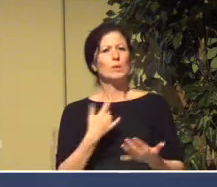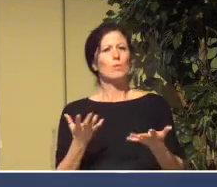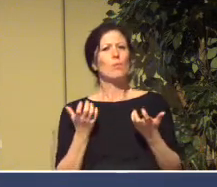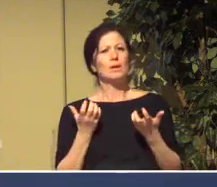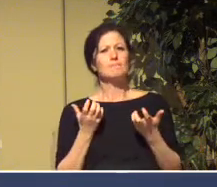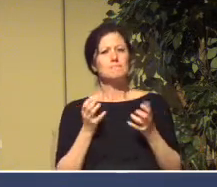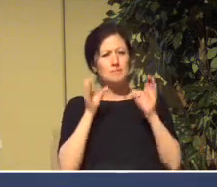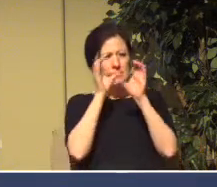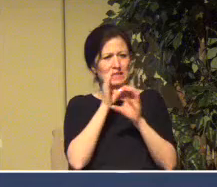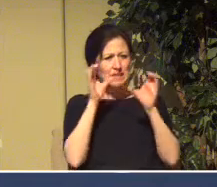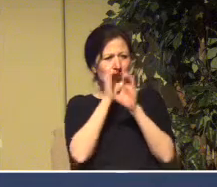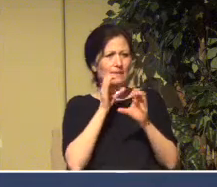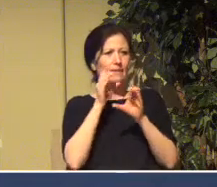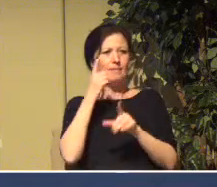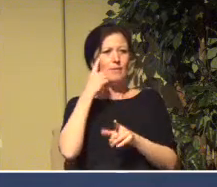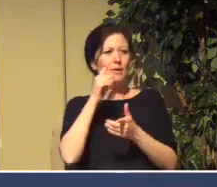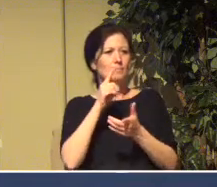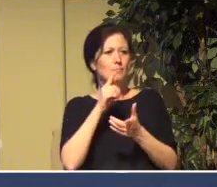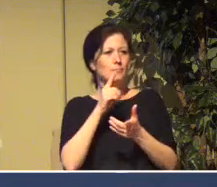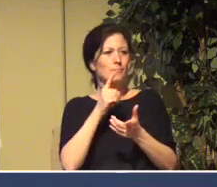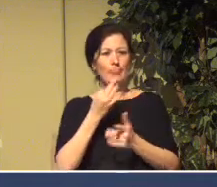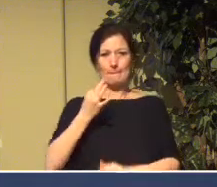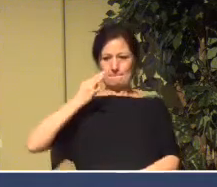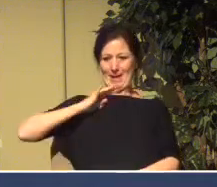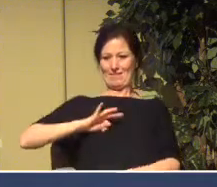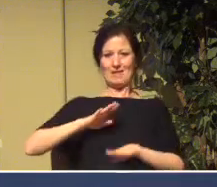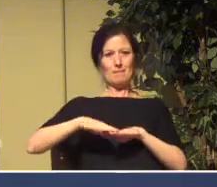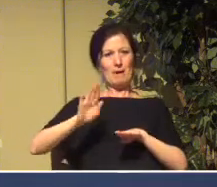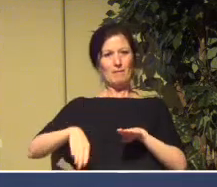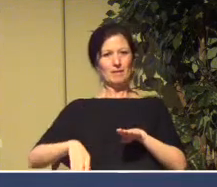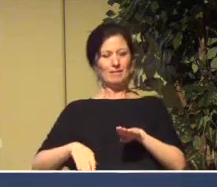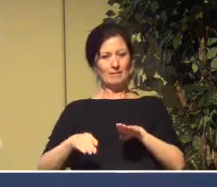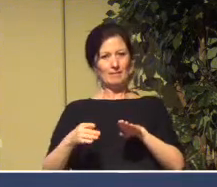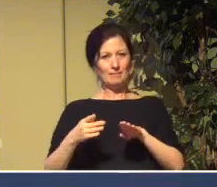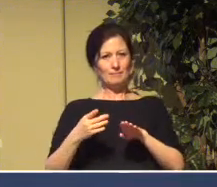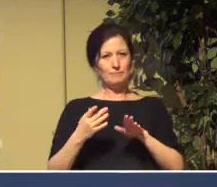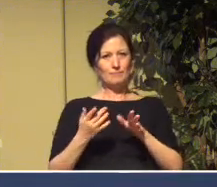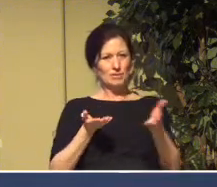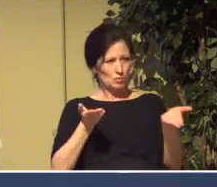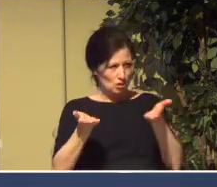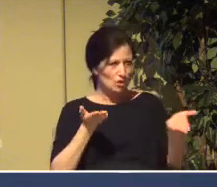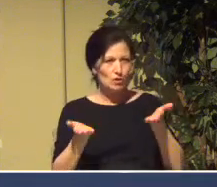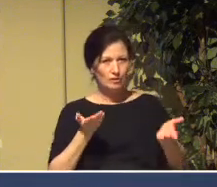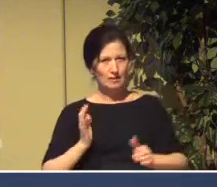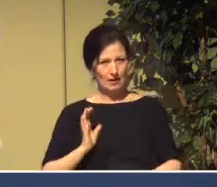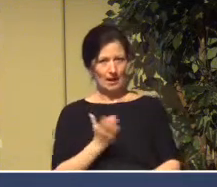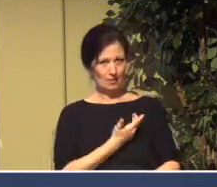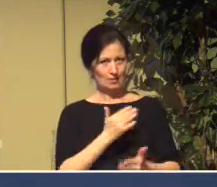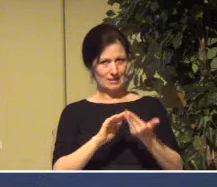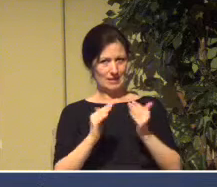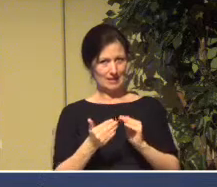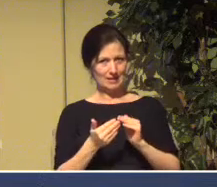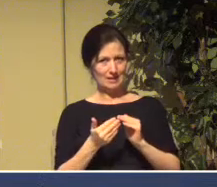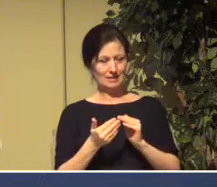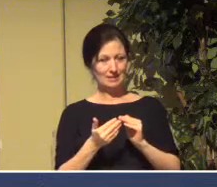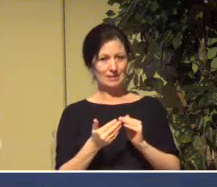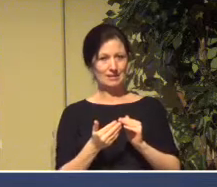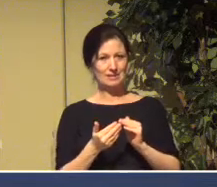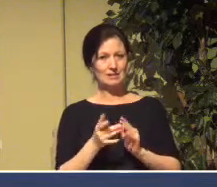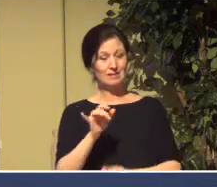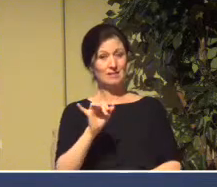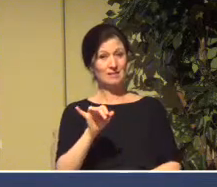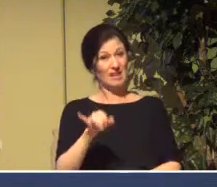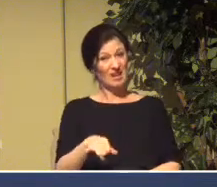the prosperity of the city in which we live and to serve the city in which we live. That's part of being